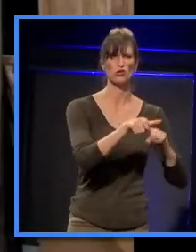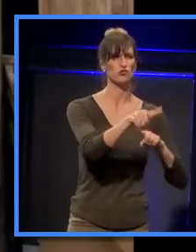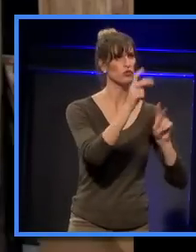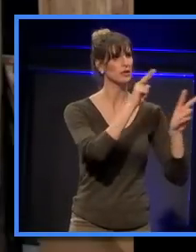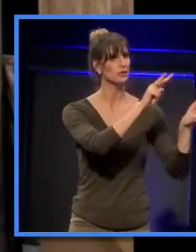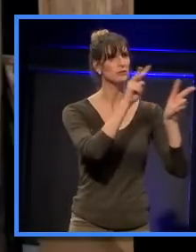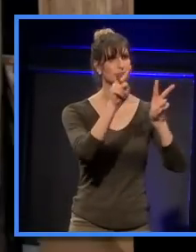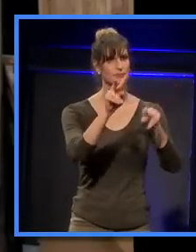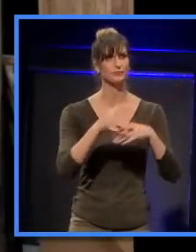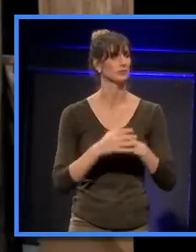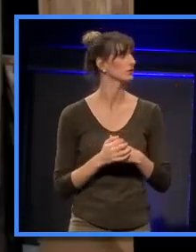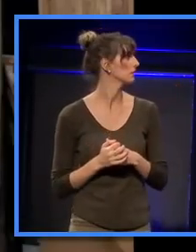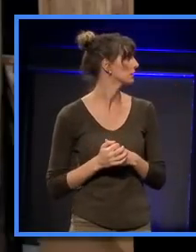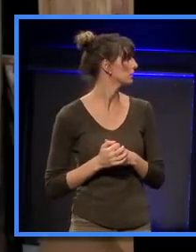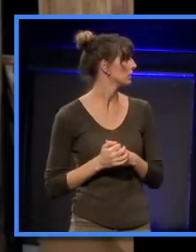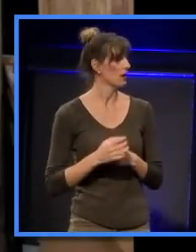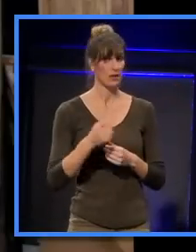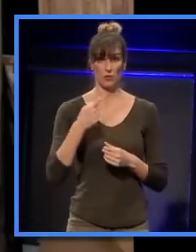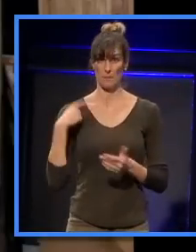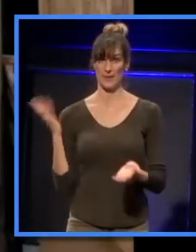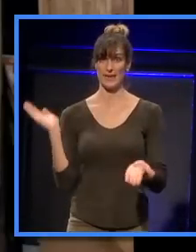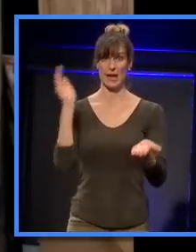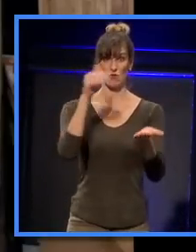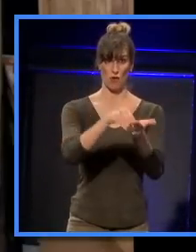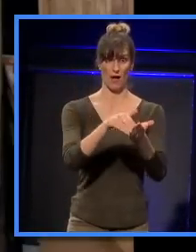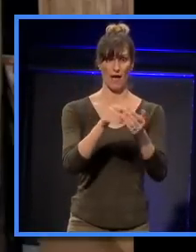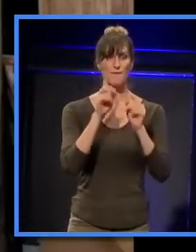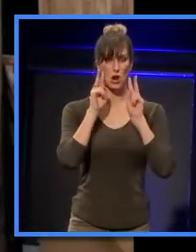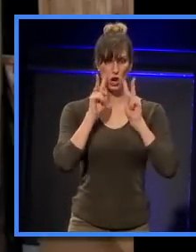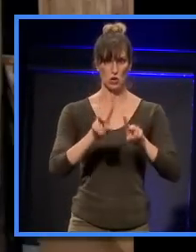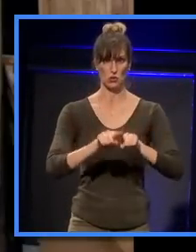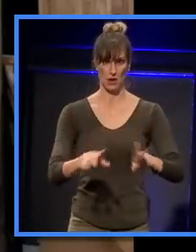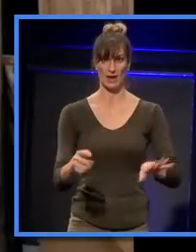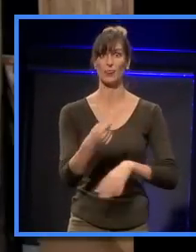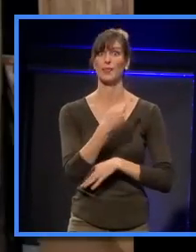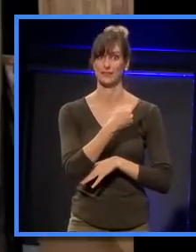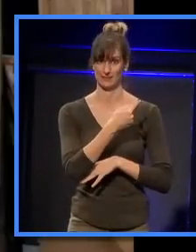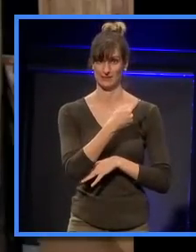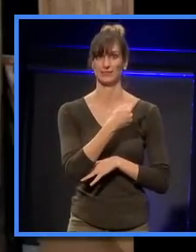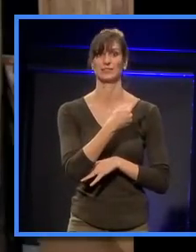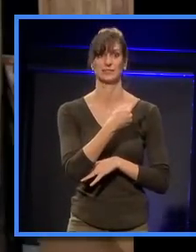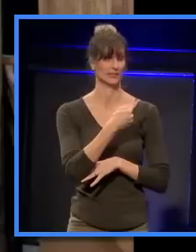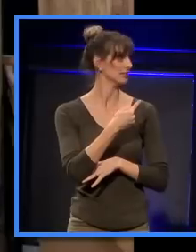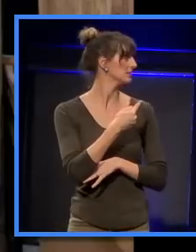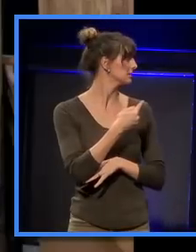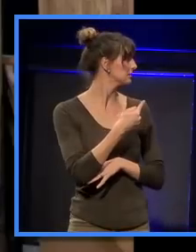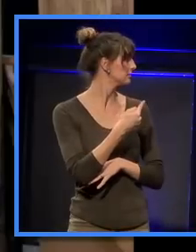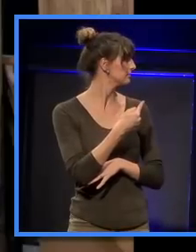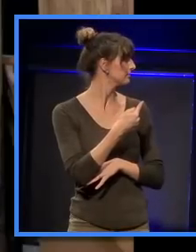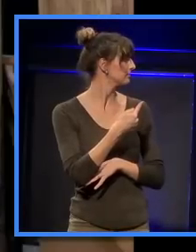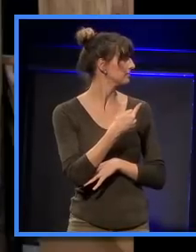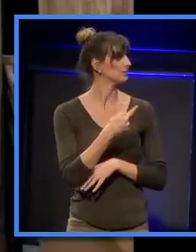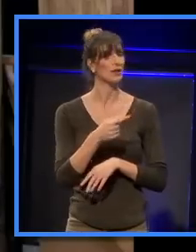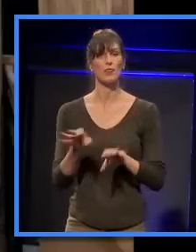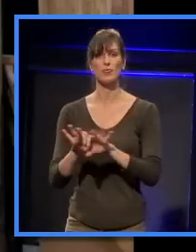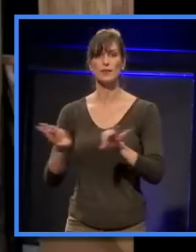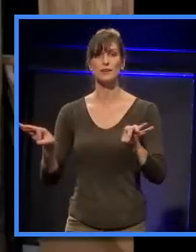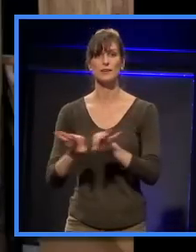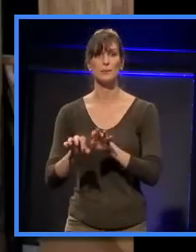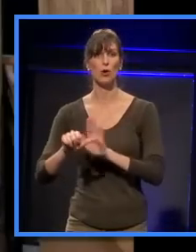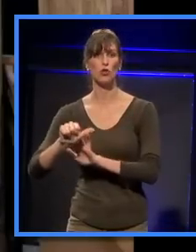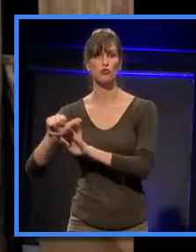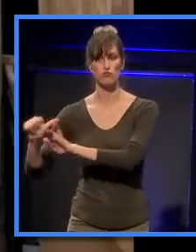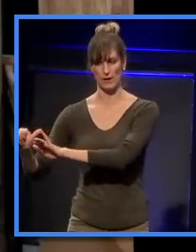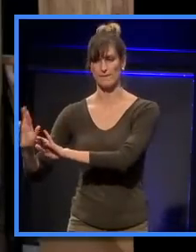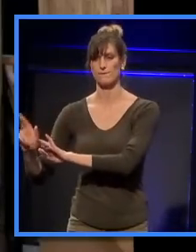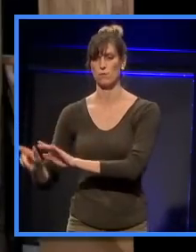And this was the state of the room when I arrived. So, that's actually in the concert hall. That timber on the right here, that's the stage. These